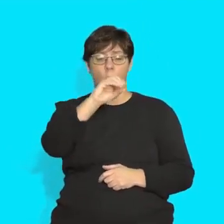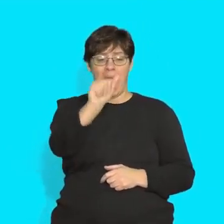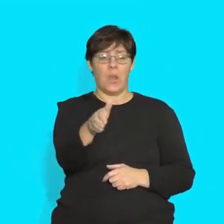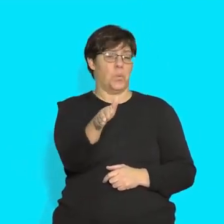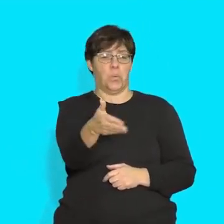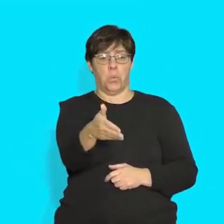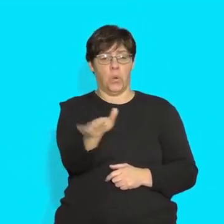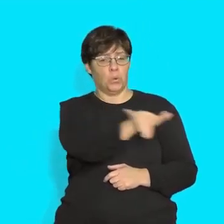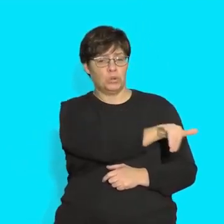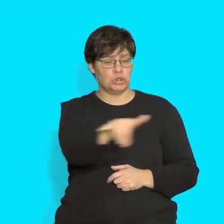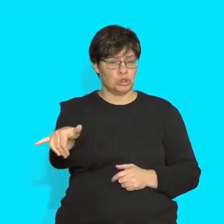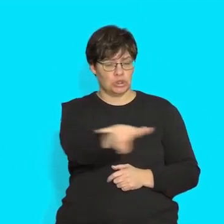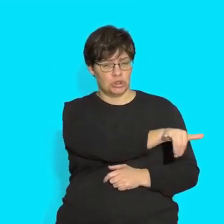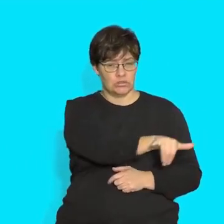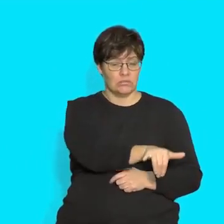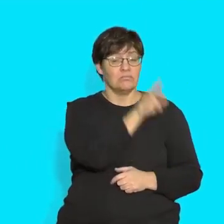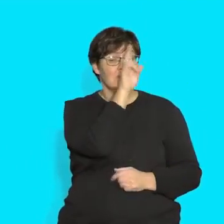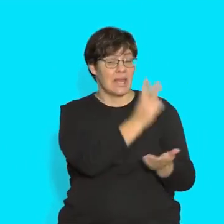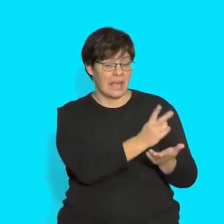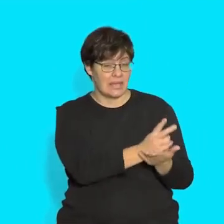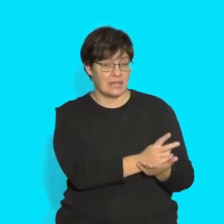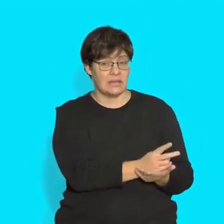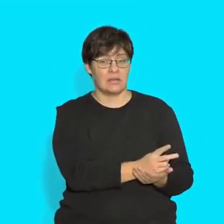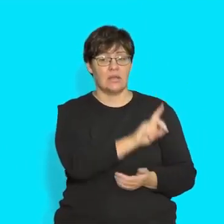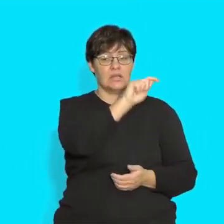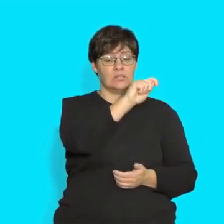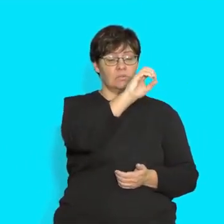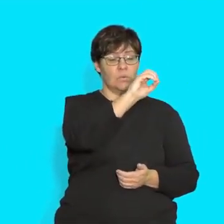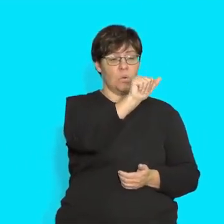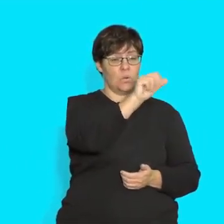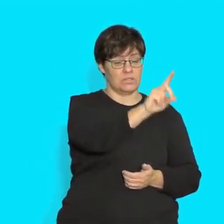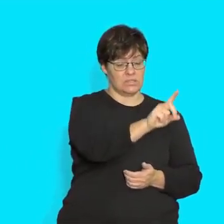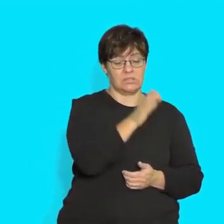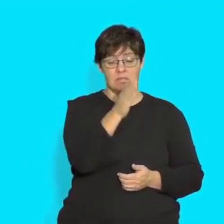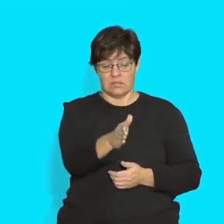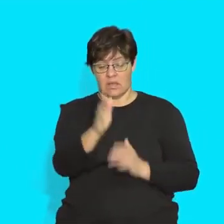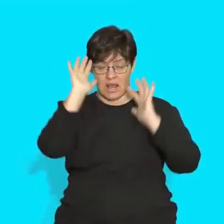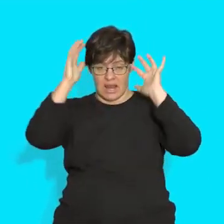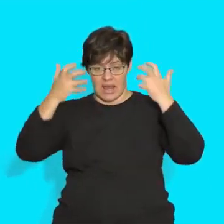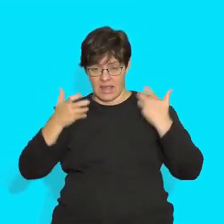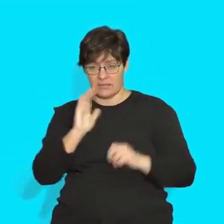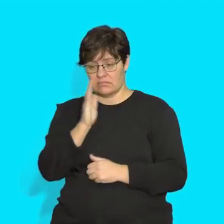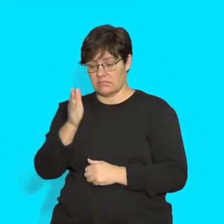sound? Listen again. Toad, lion, goat